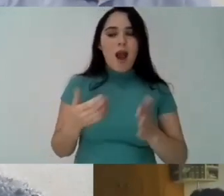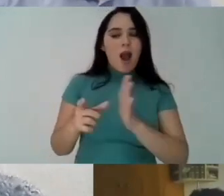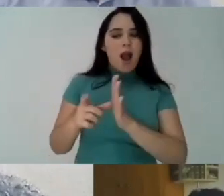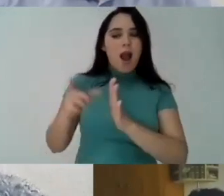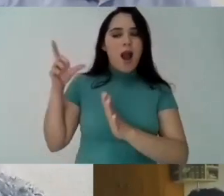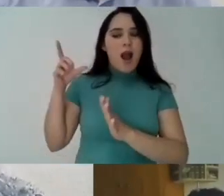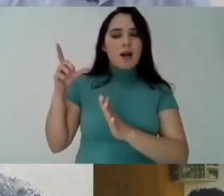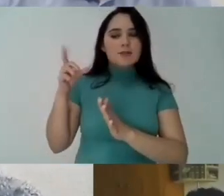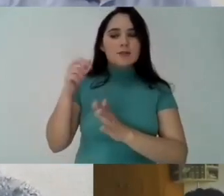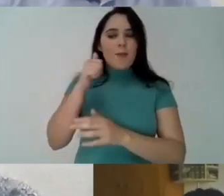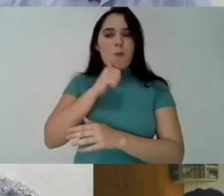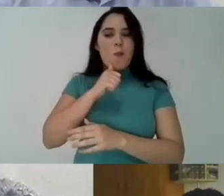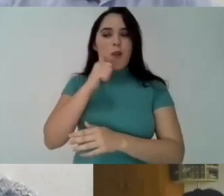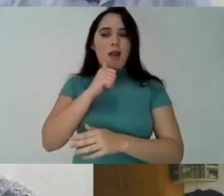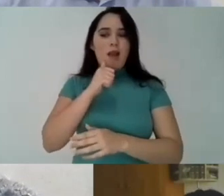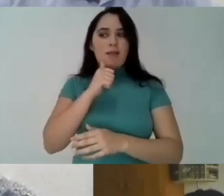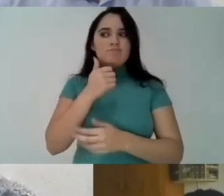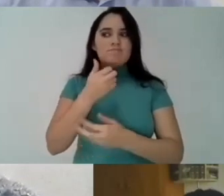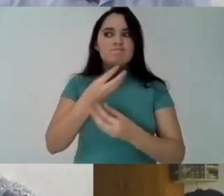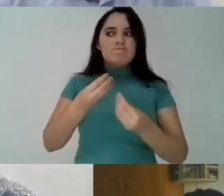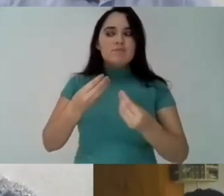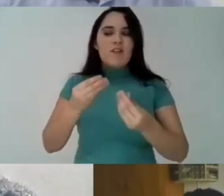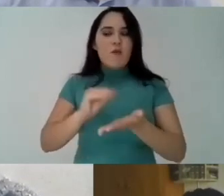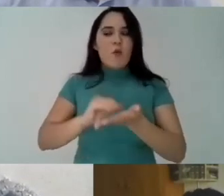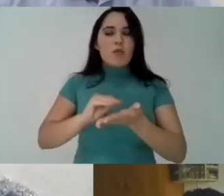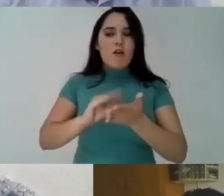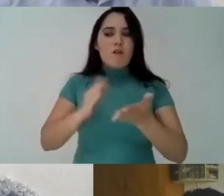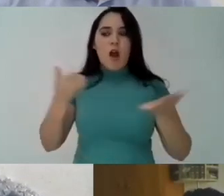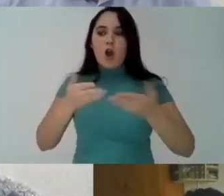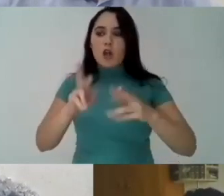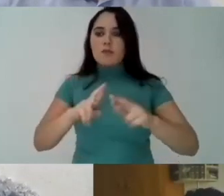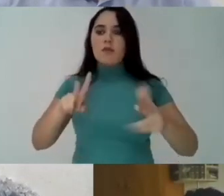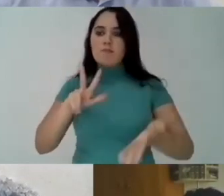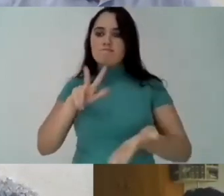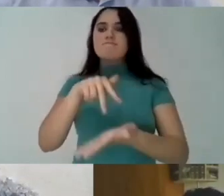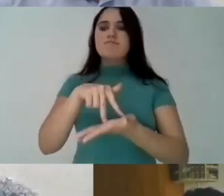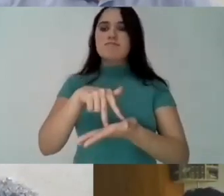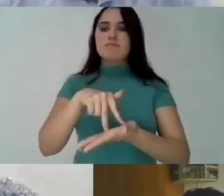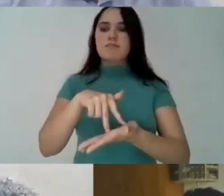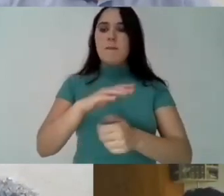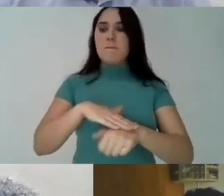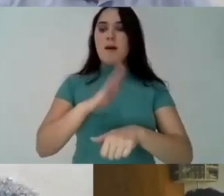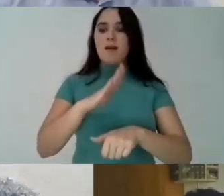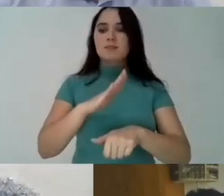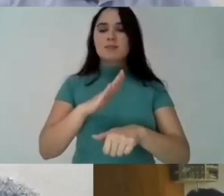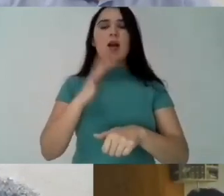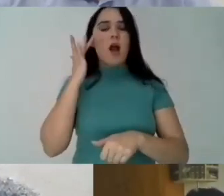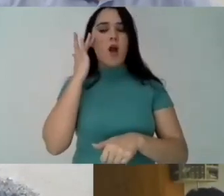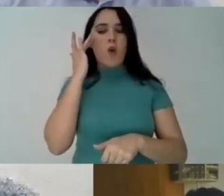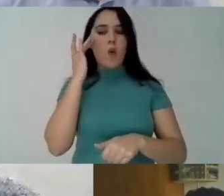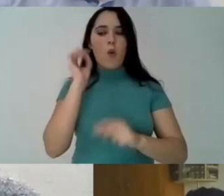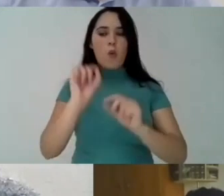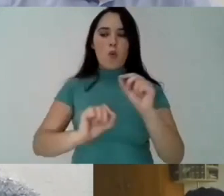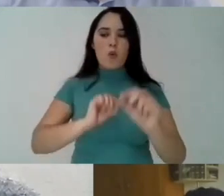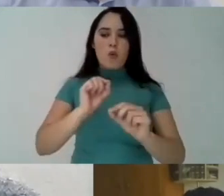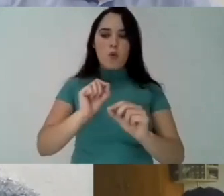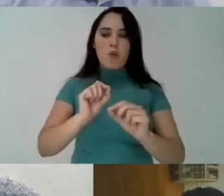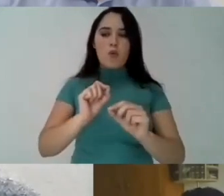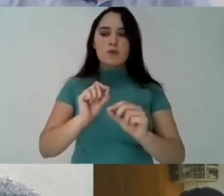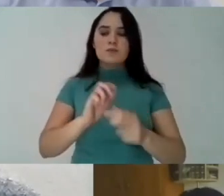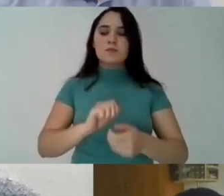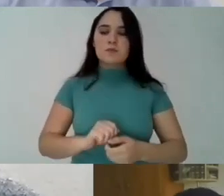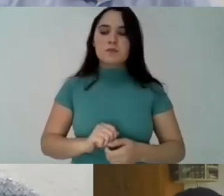of course uh they didn't have that much uh space or they their role has not